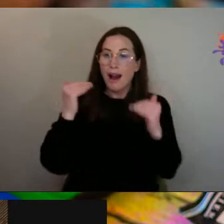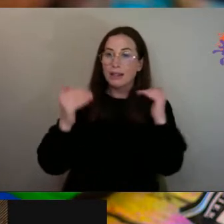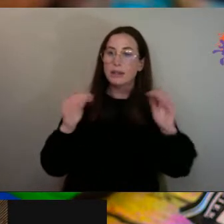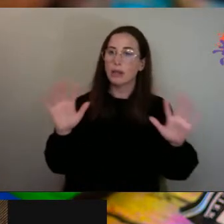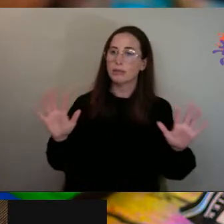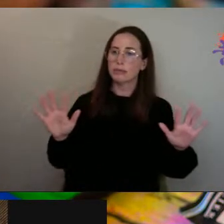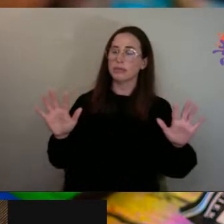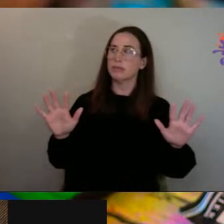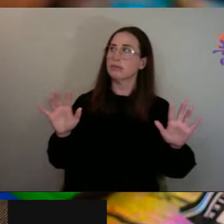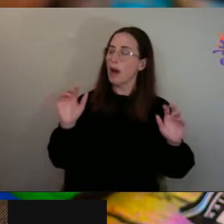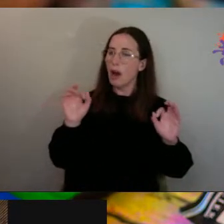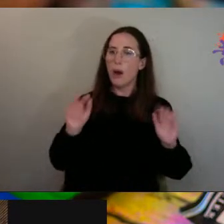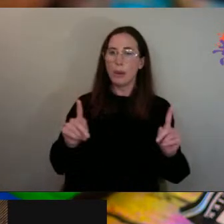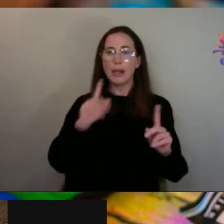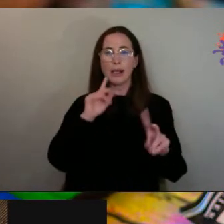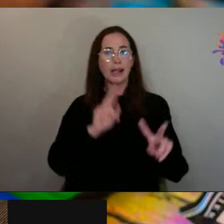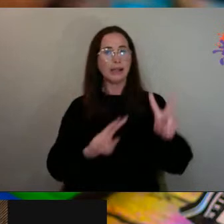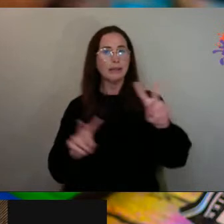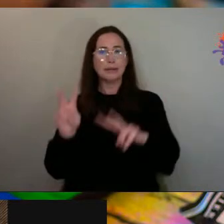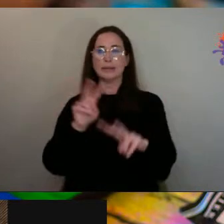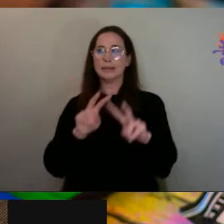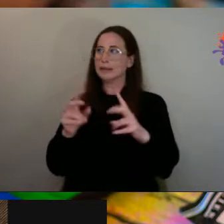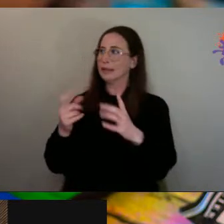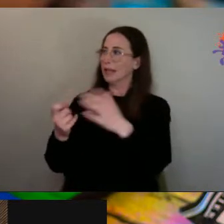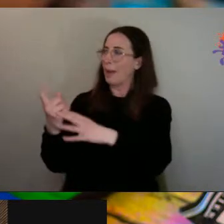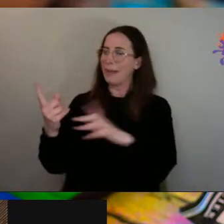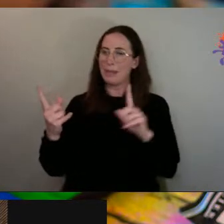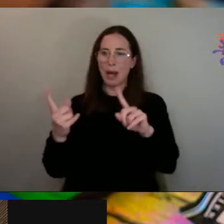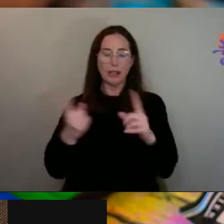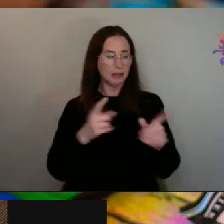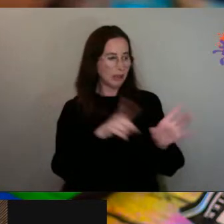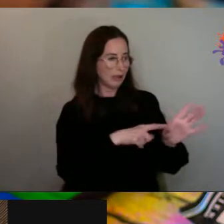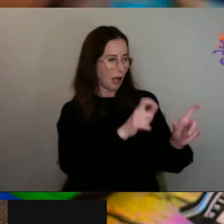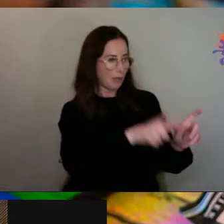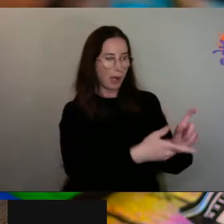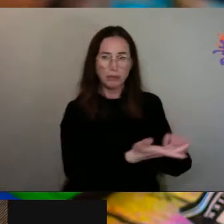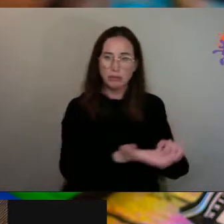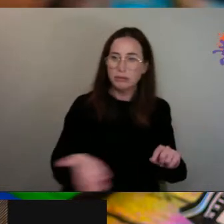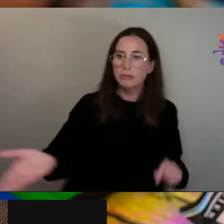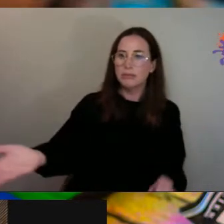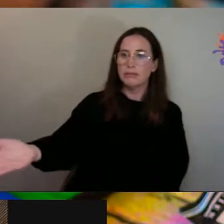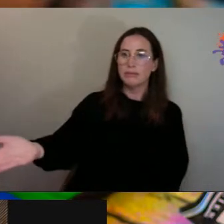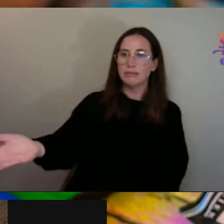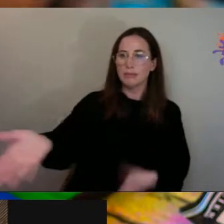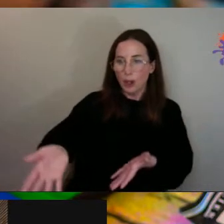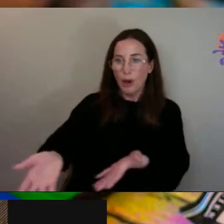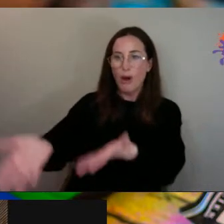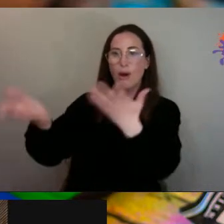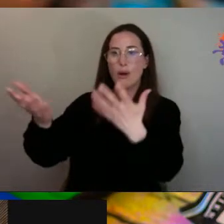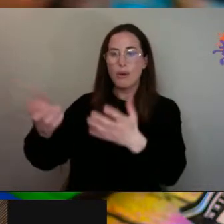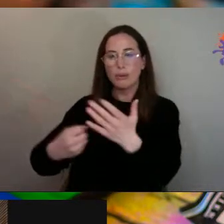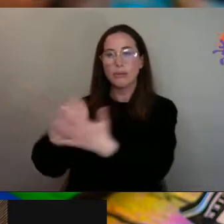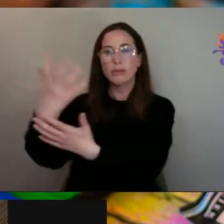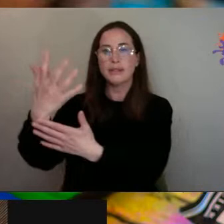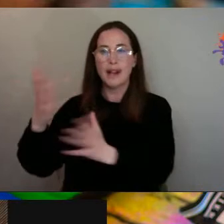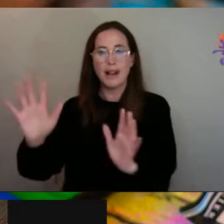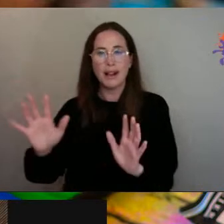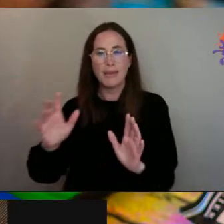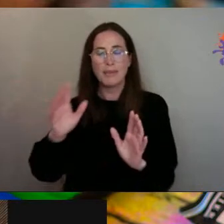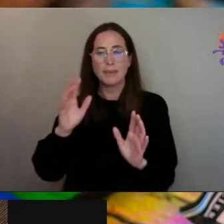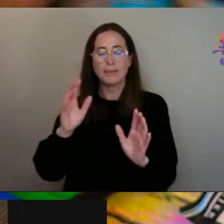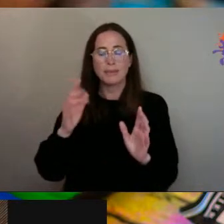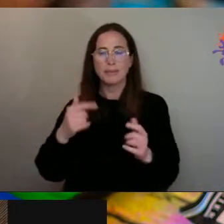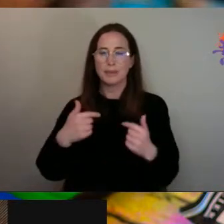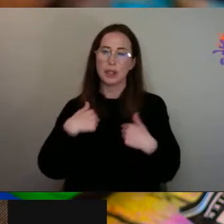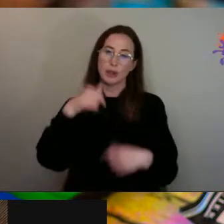able to see things happen and kind of allowing a younger person the same space that you wanted when you were their age. It's, you know, like even now I'm